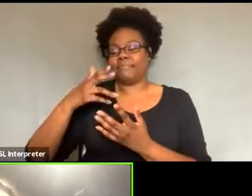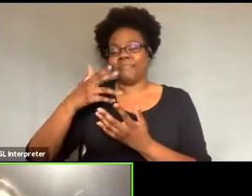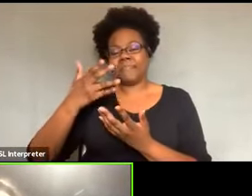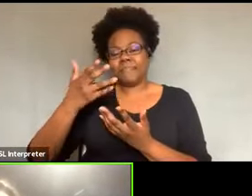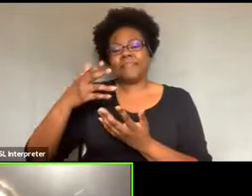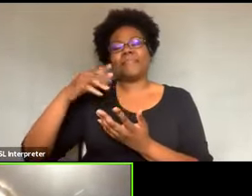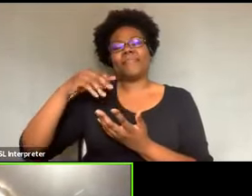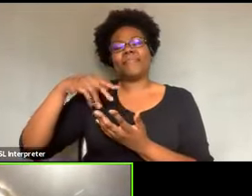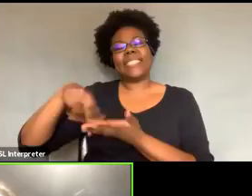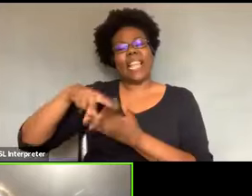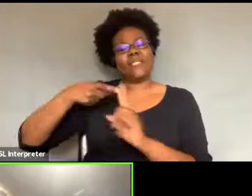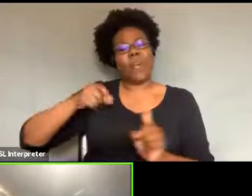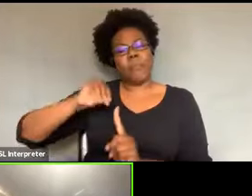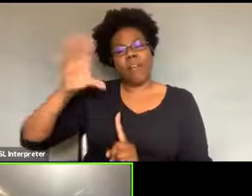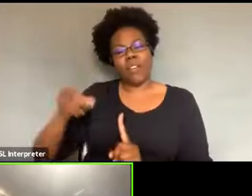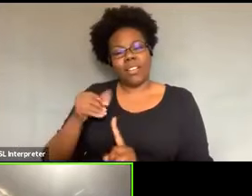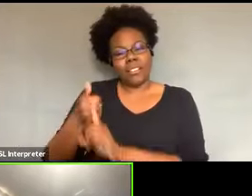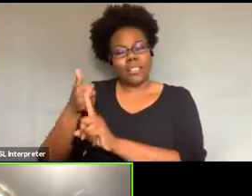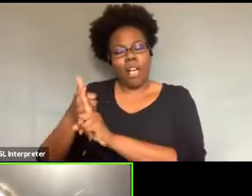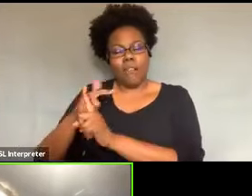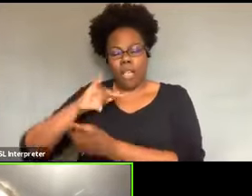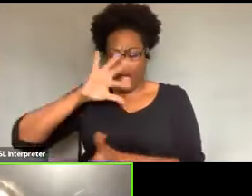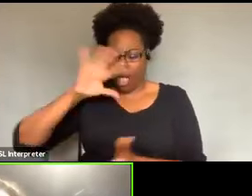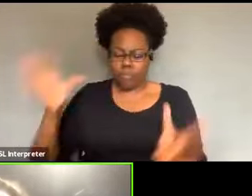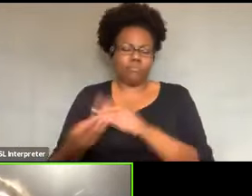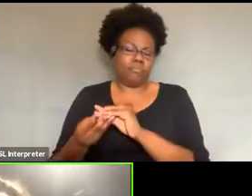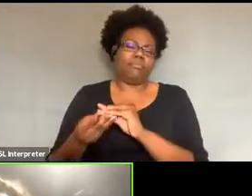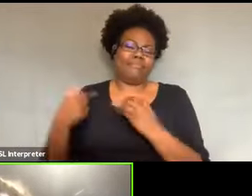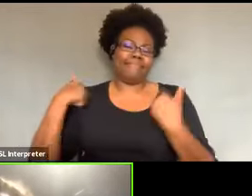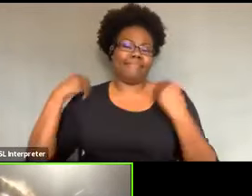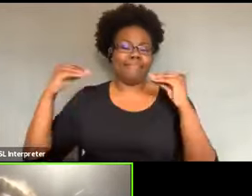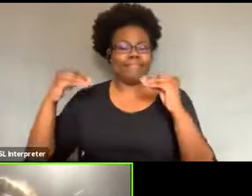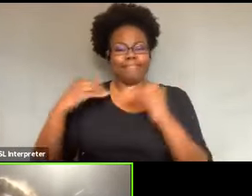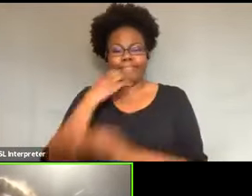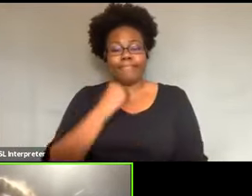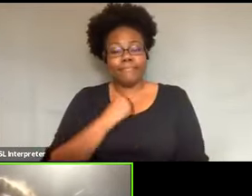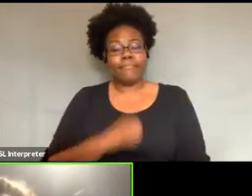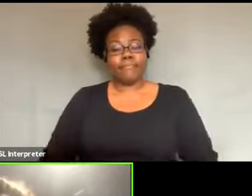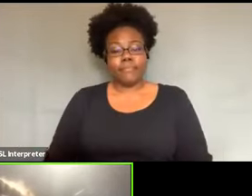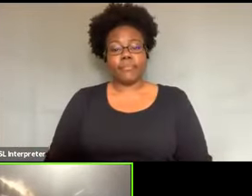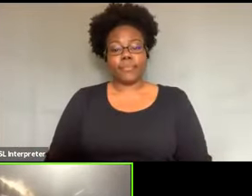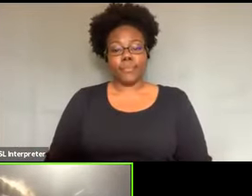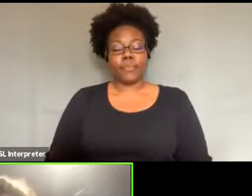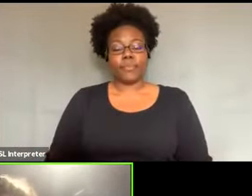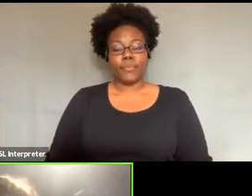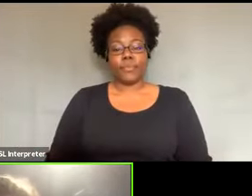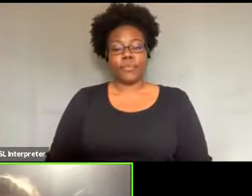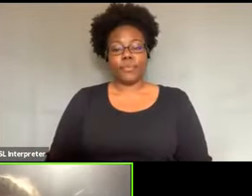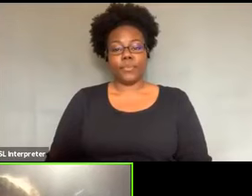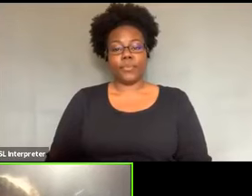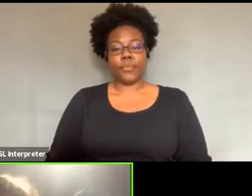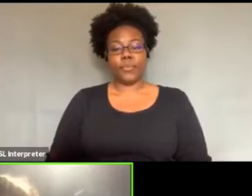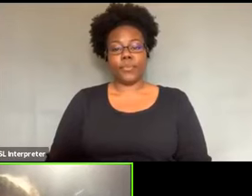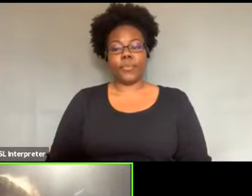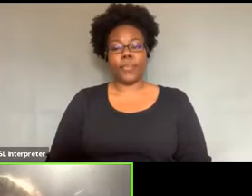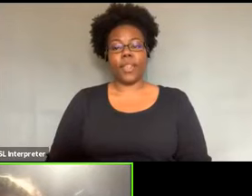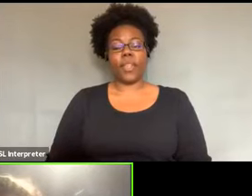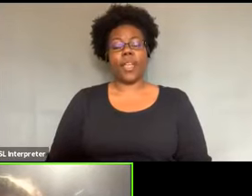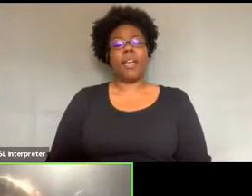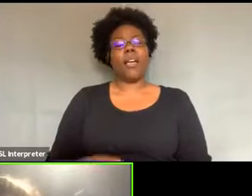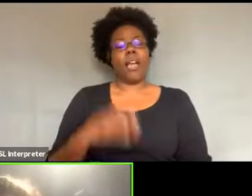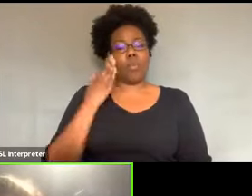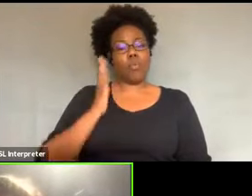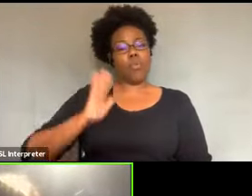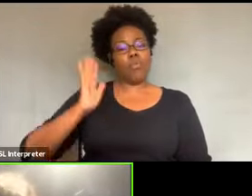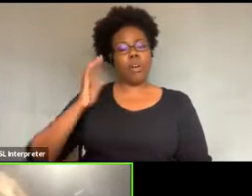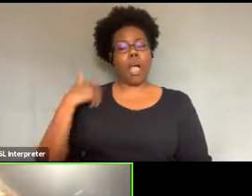are festivals here. I've, you know, when I came here, I would go into classrooms and, you know, the young black children, they would look at me and,